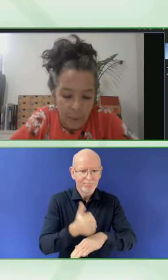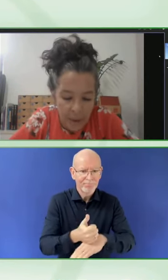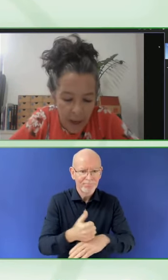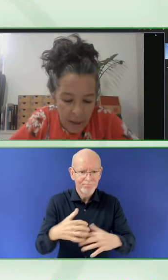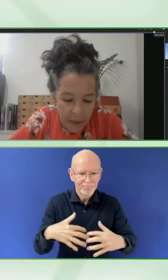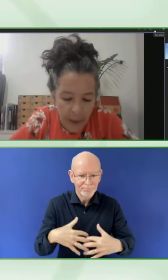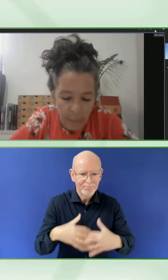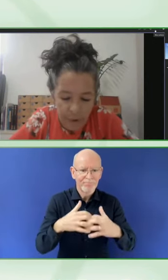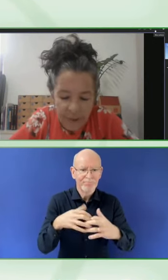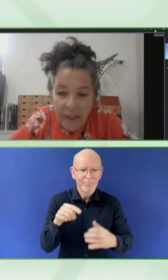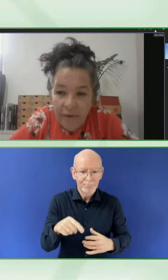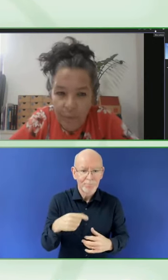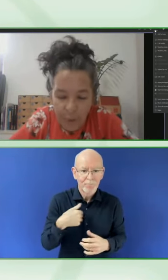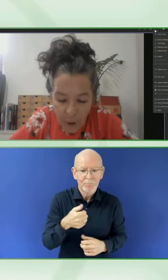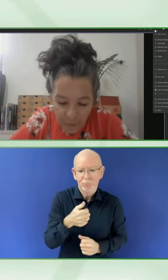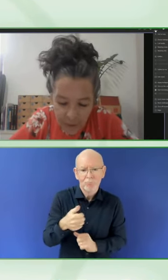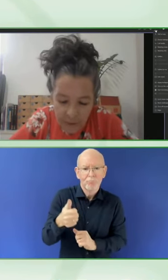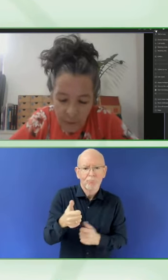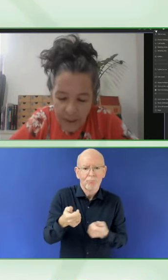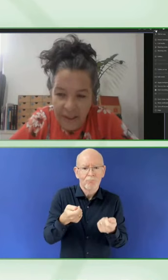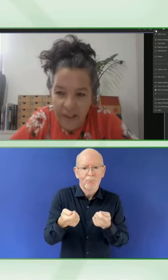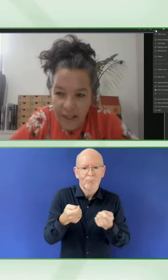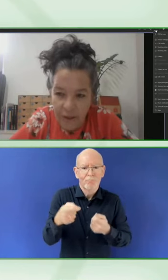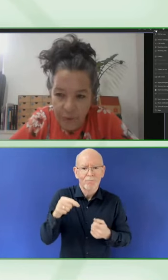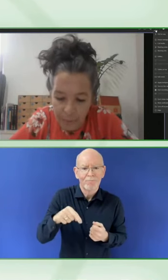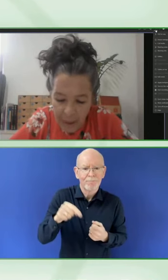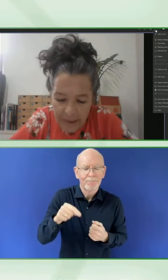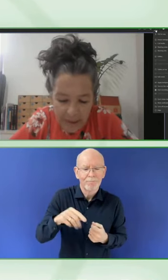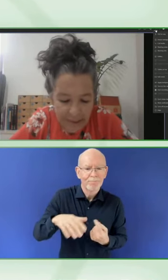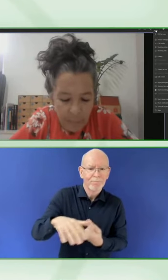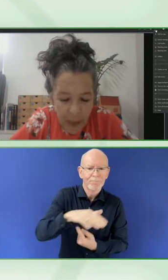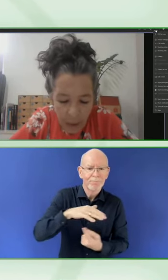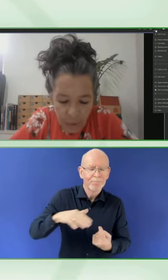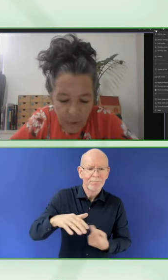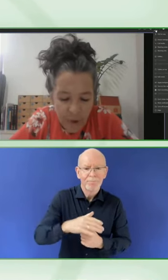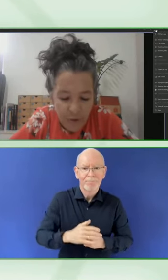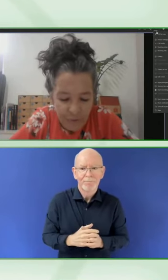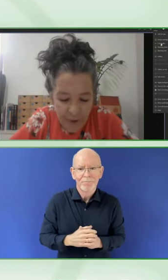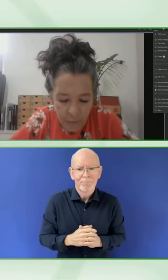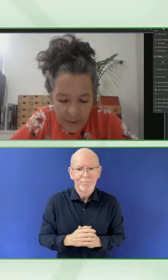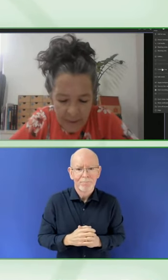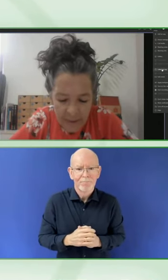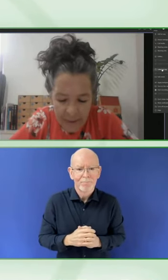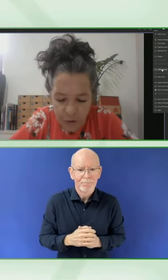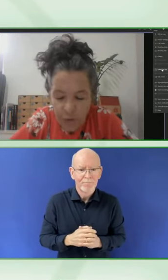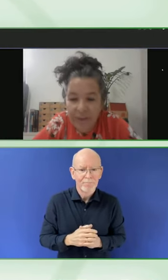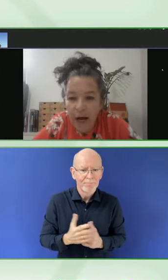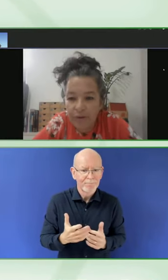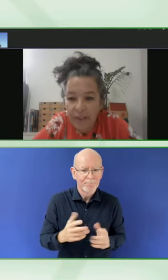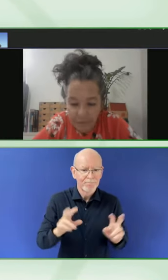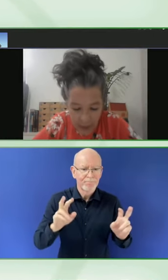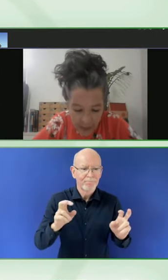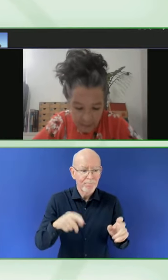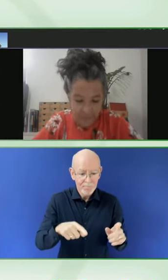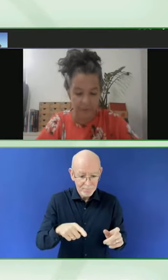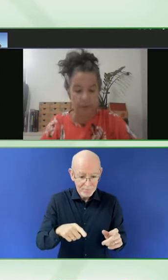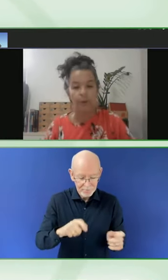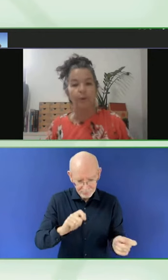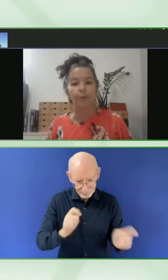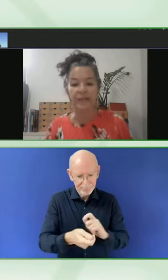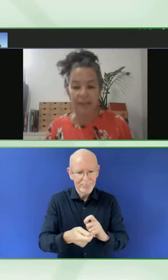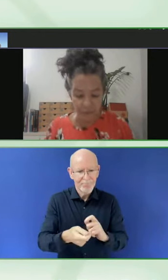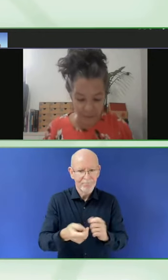We are a Brazilian nonprofit organization based in São Paulo, founded in 2005.